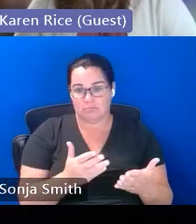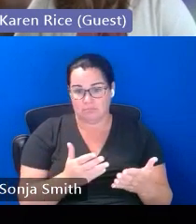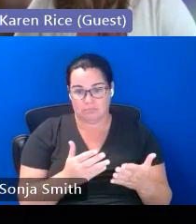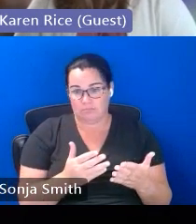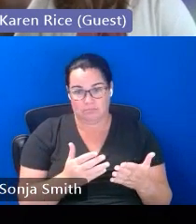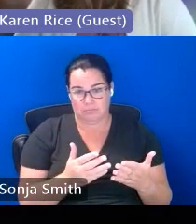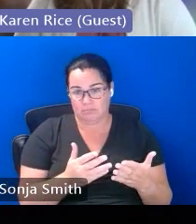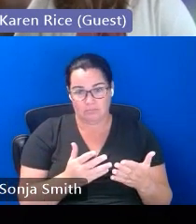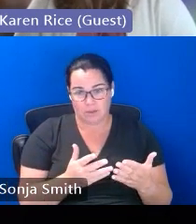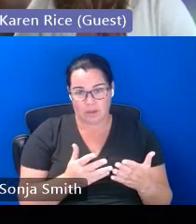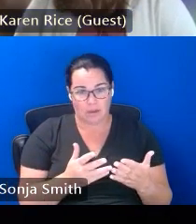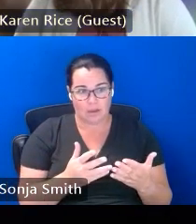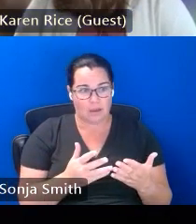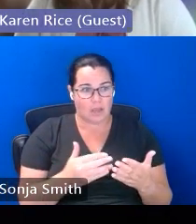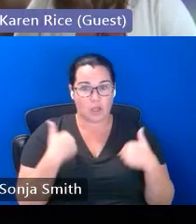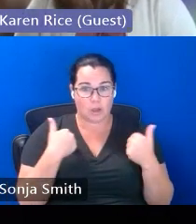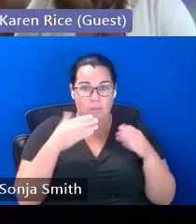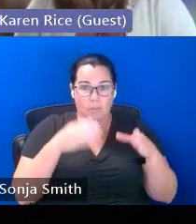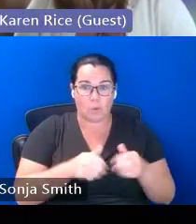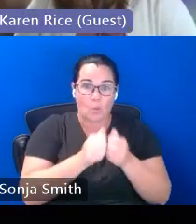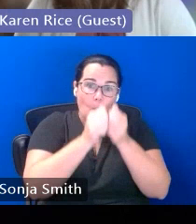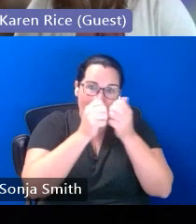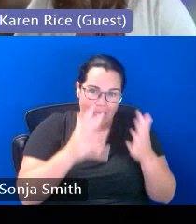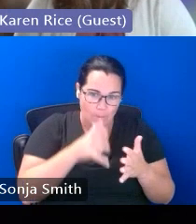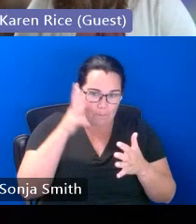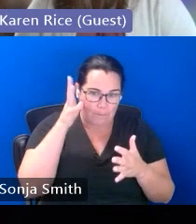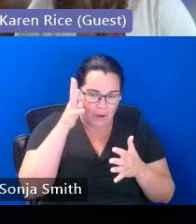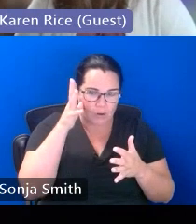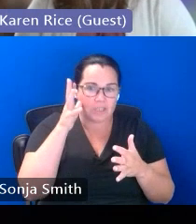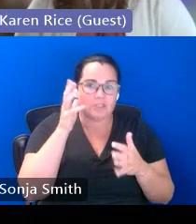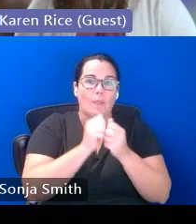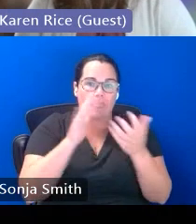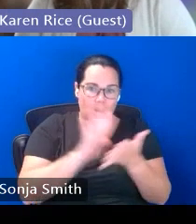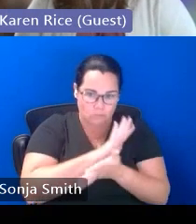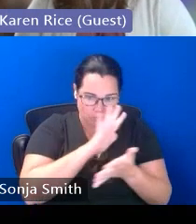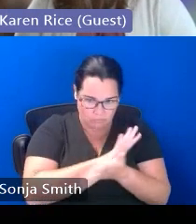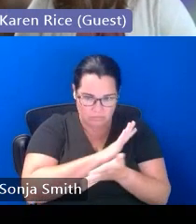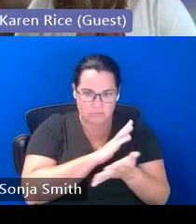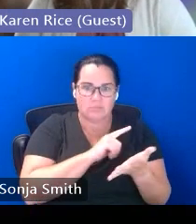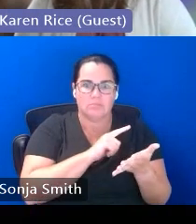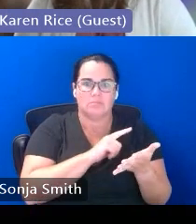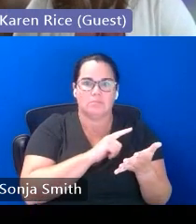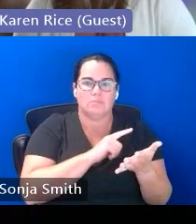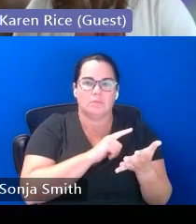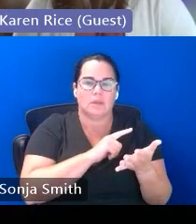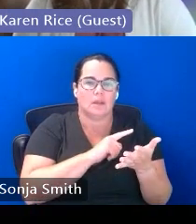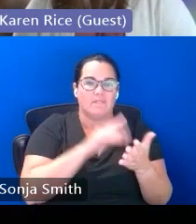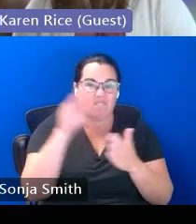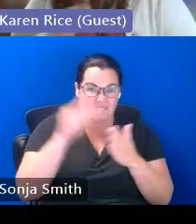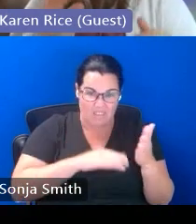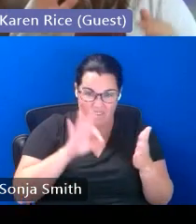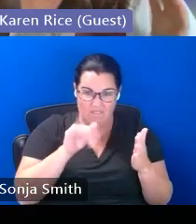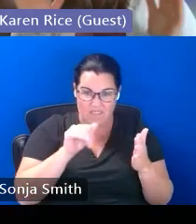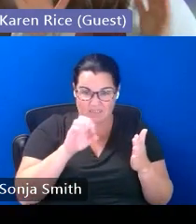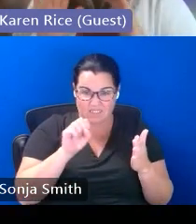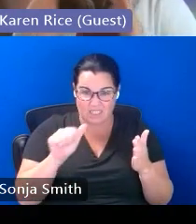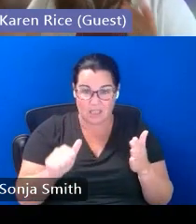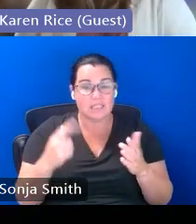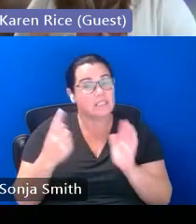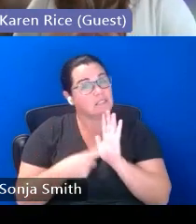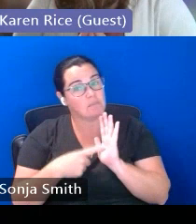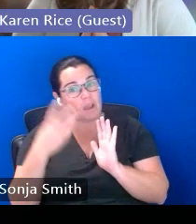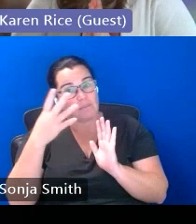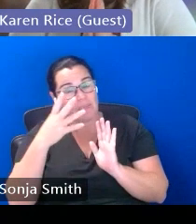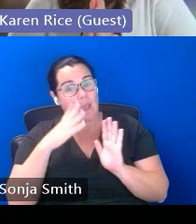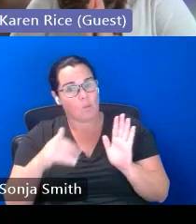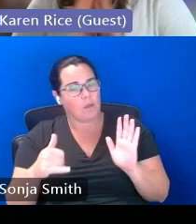fafsa application i have heard over the years that sometimes that can be a flag for immigration um and just can